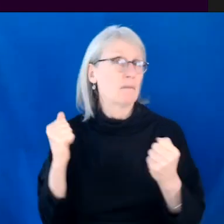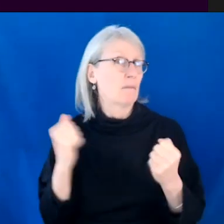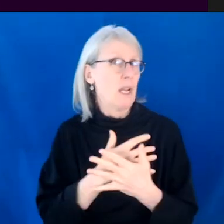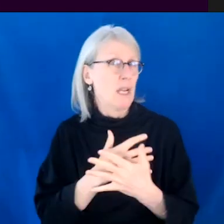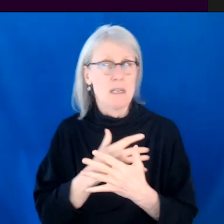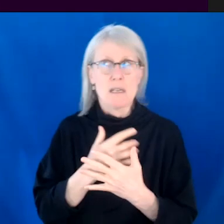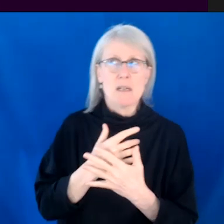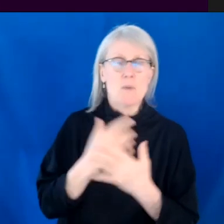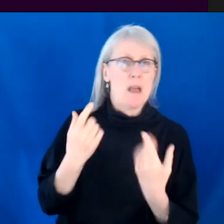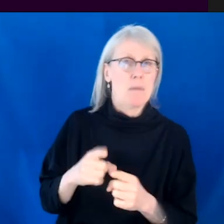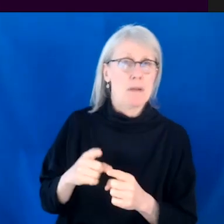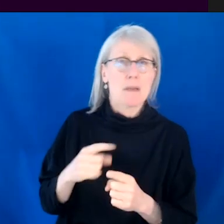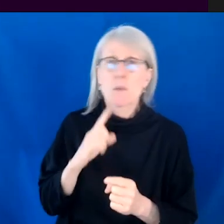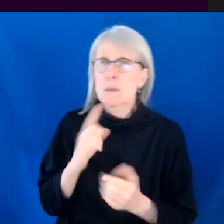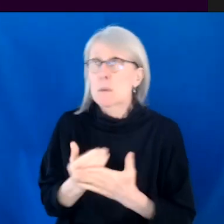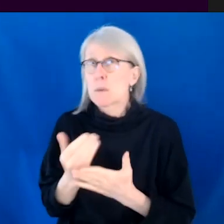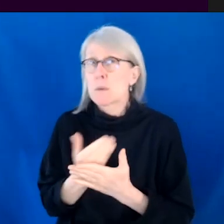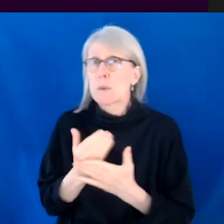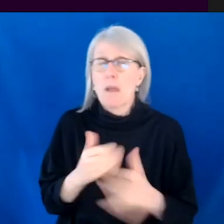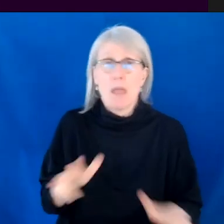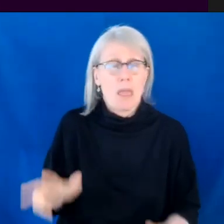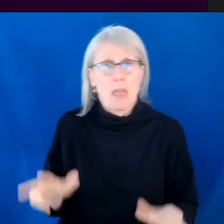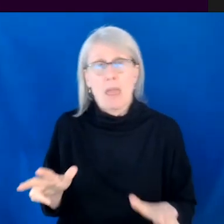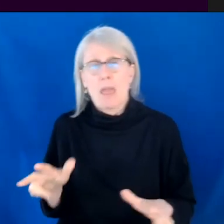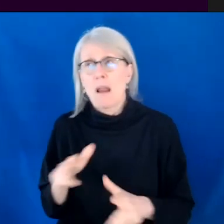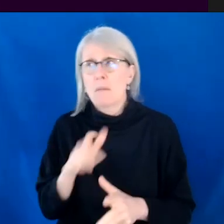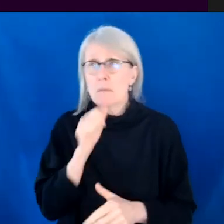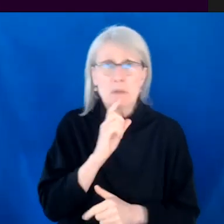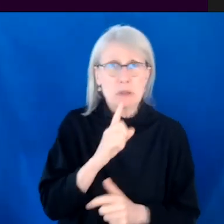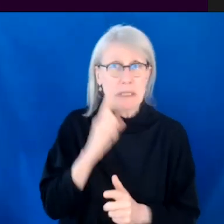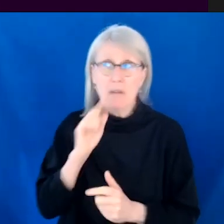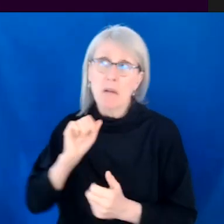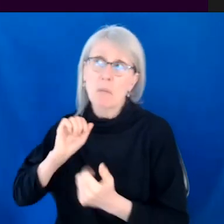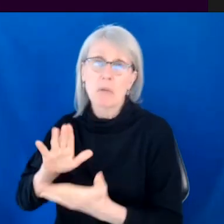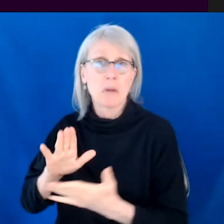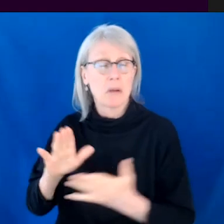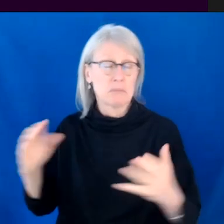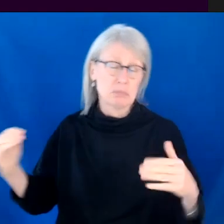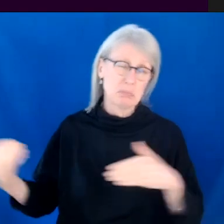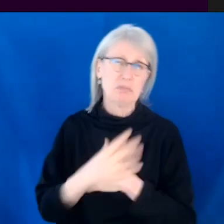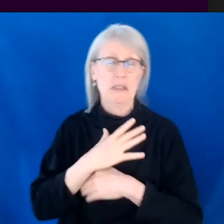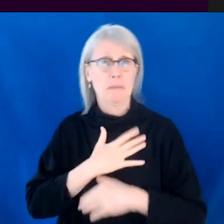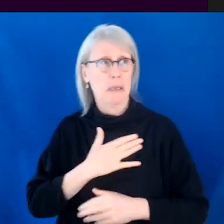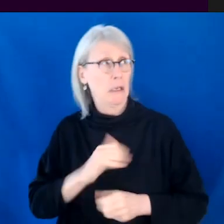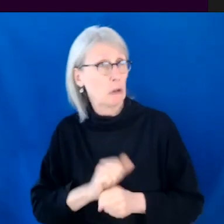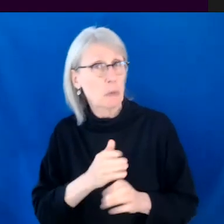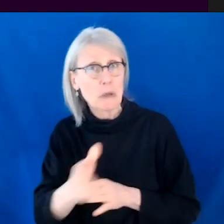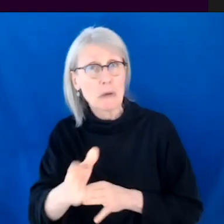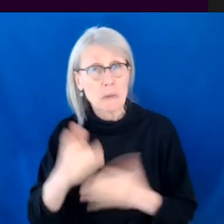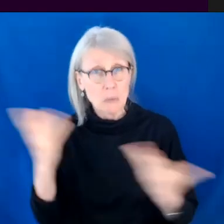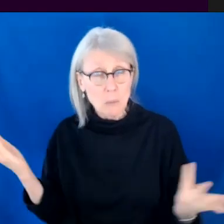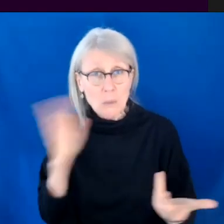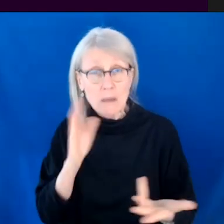was like, I was so new and I didn't know what effect it was going to have on my career. But the,